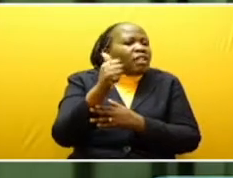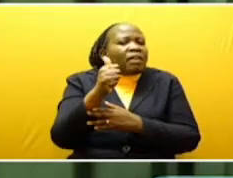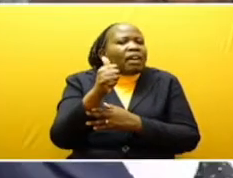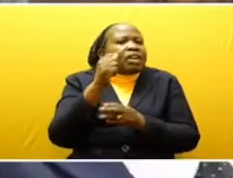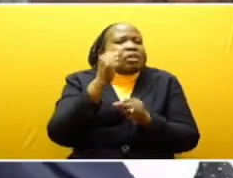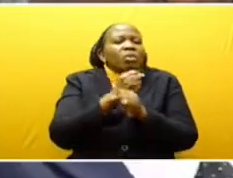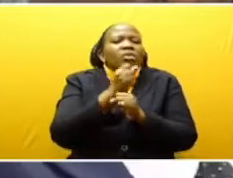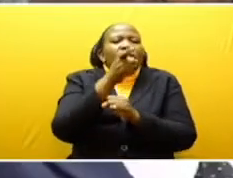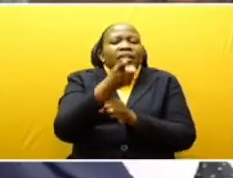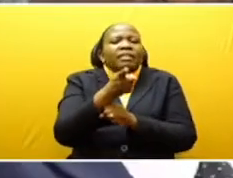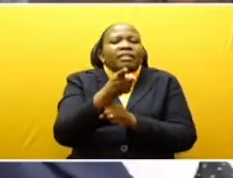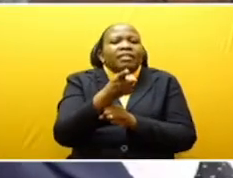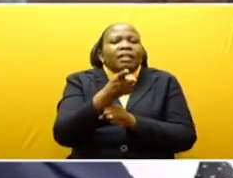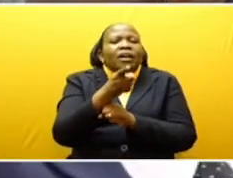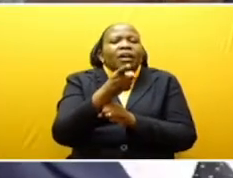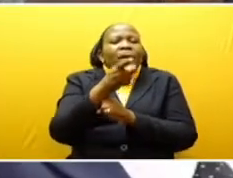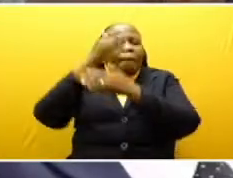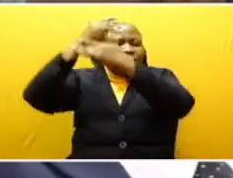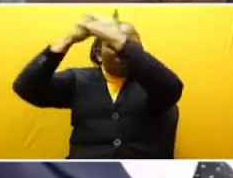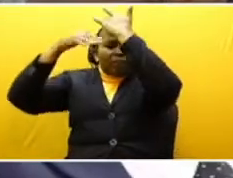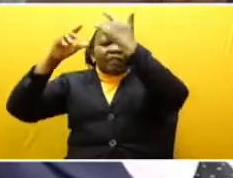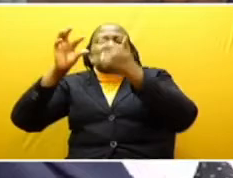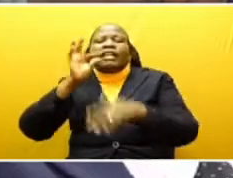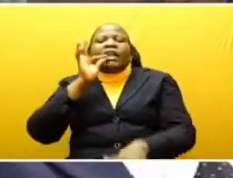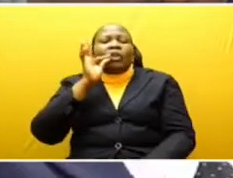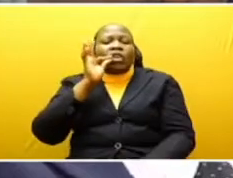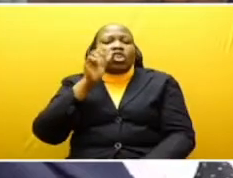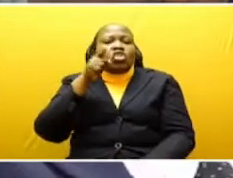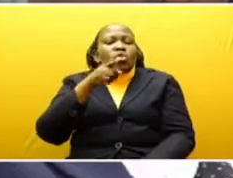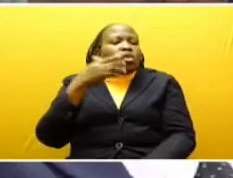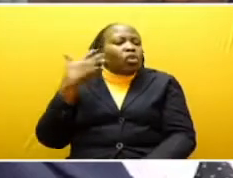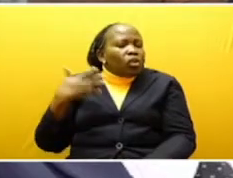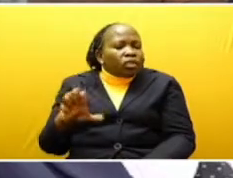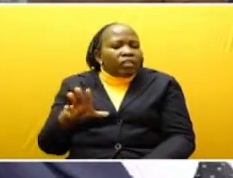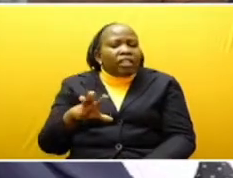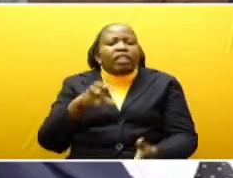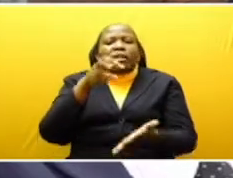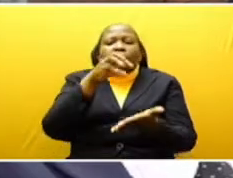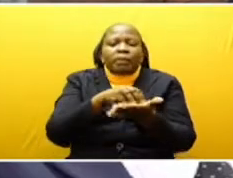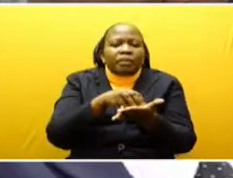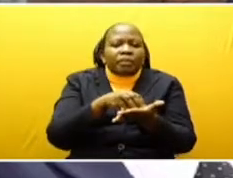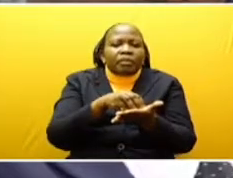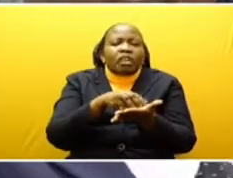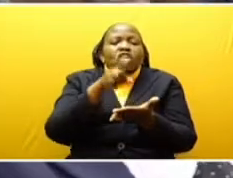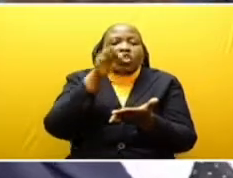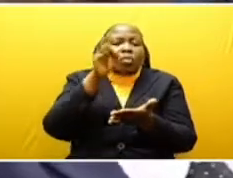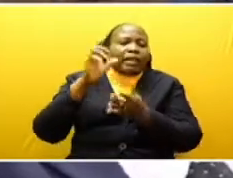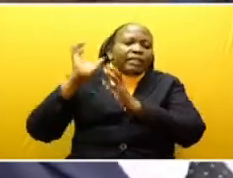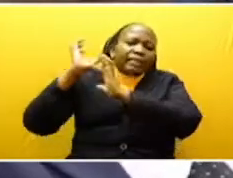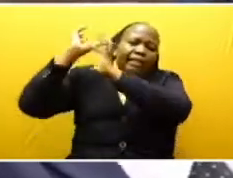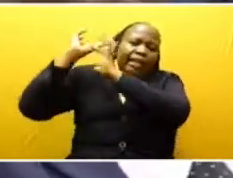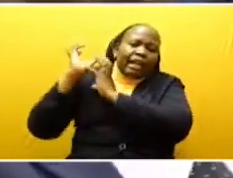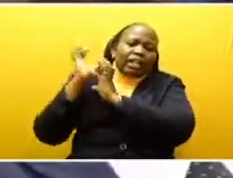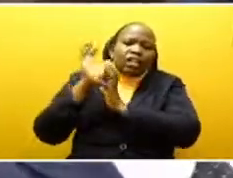opportunity. So with respect, you have to bear the consequences. Thank you.